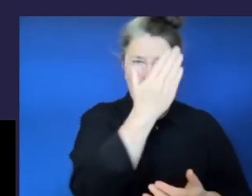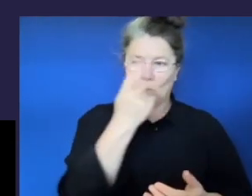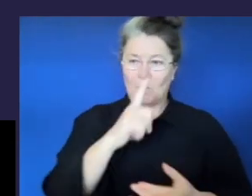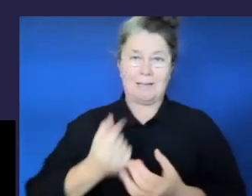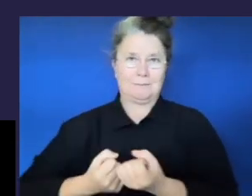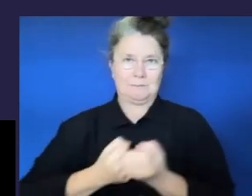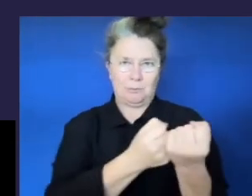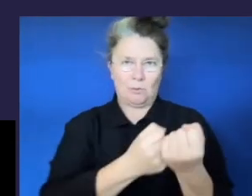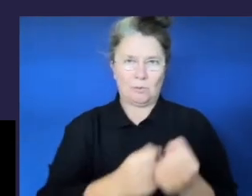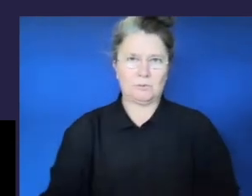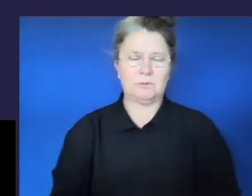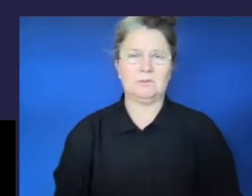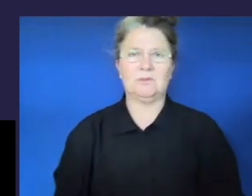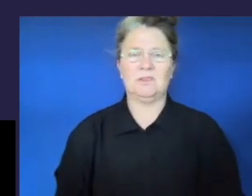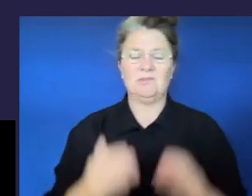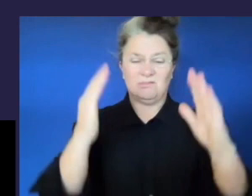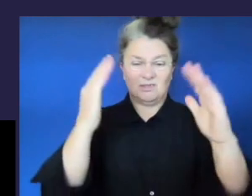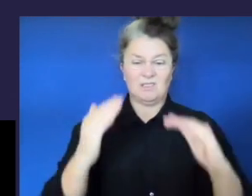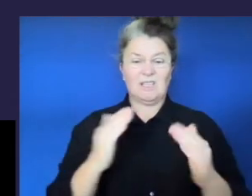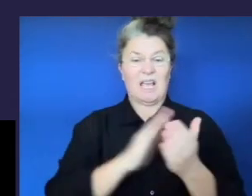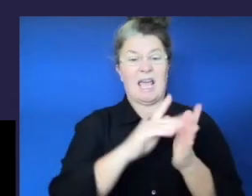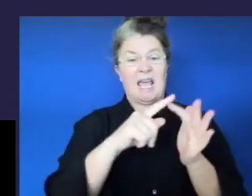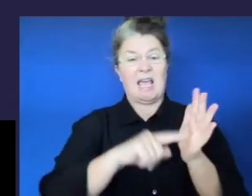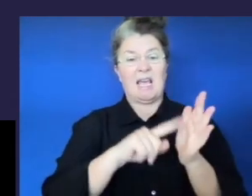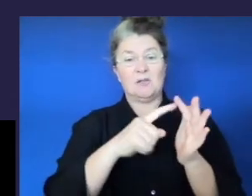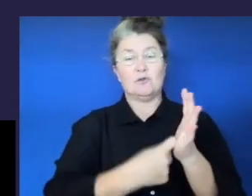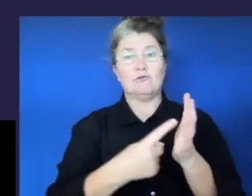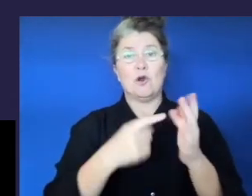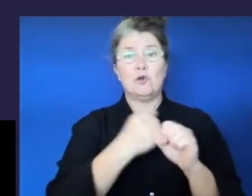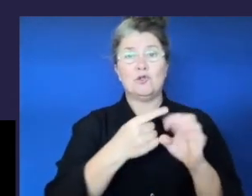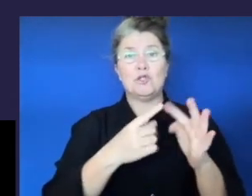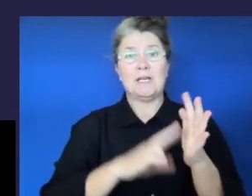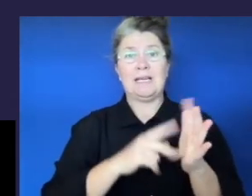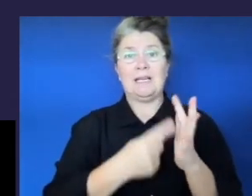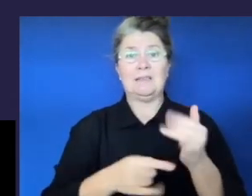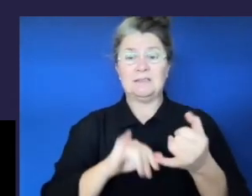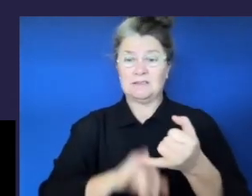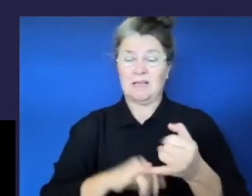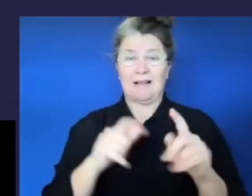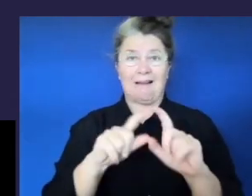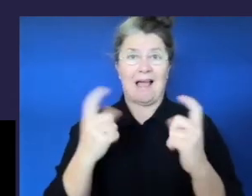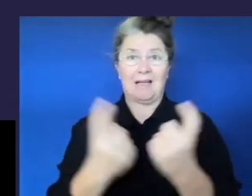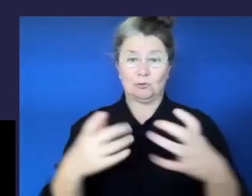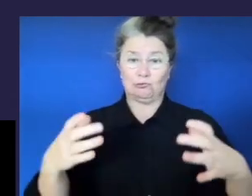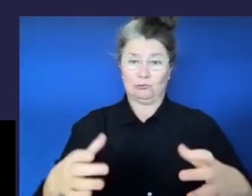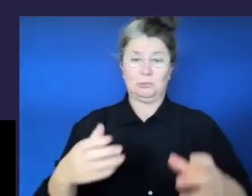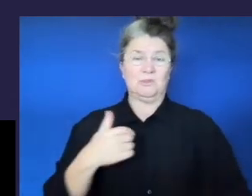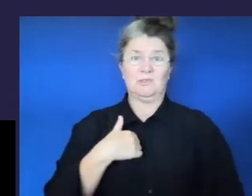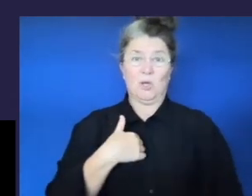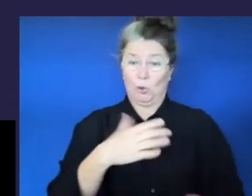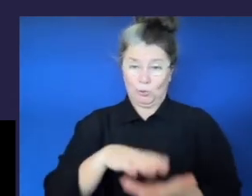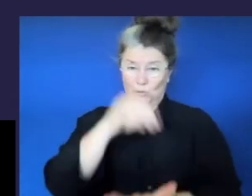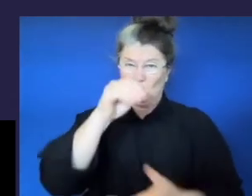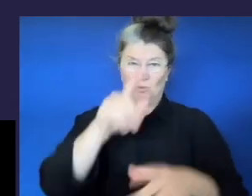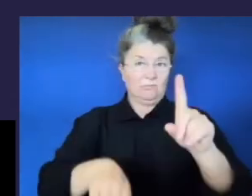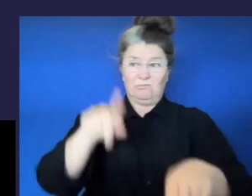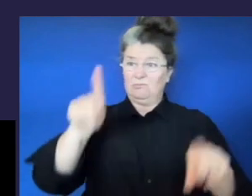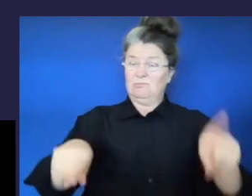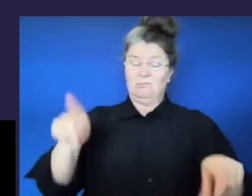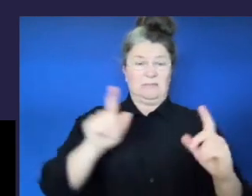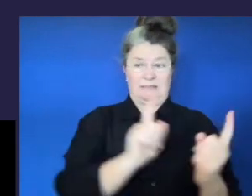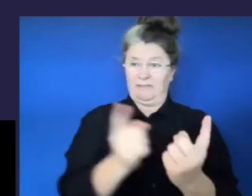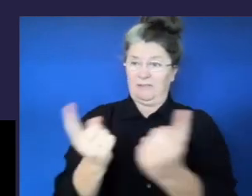Heterogeneous classrooms, which are environments in which students of all backgrounds and attainment levels are educated together without